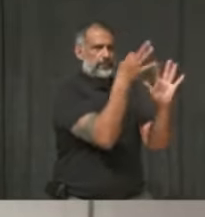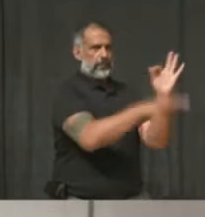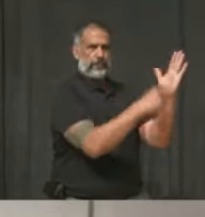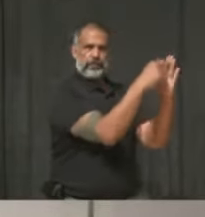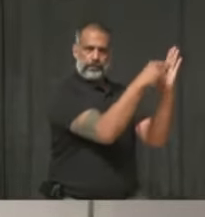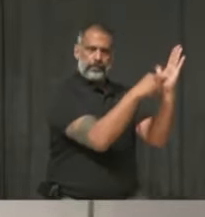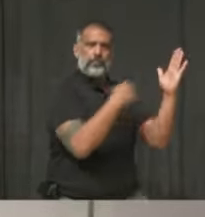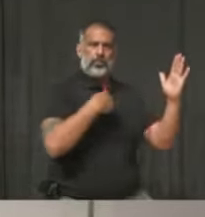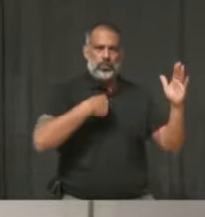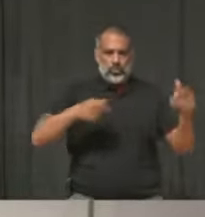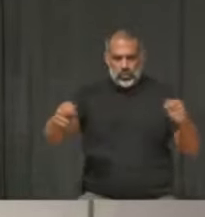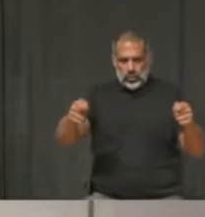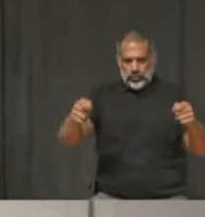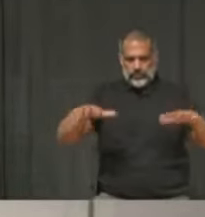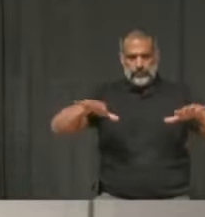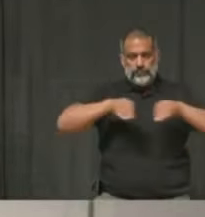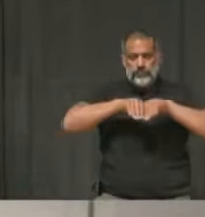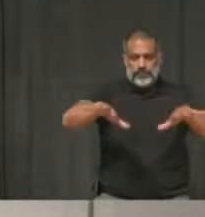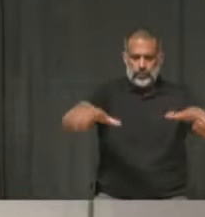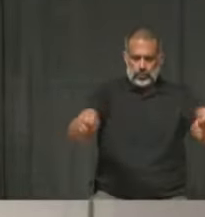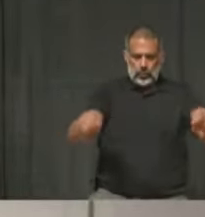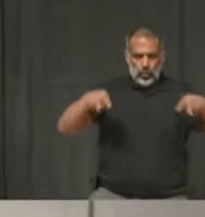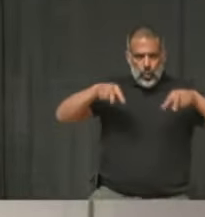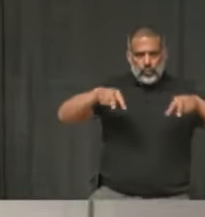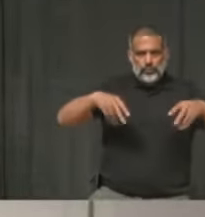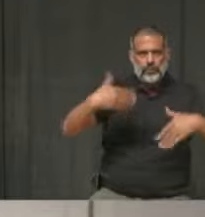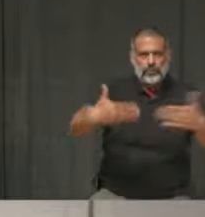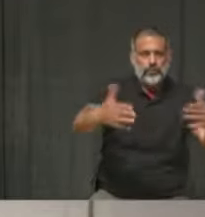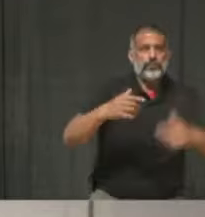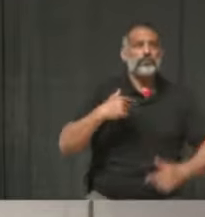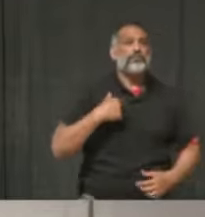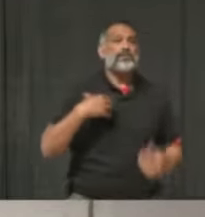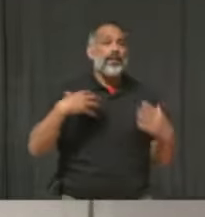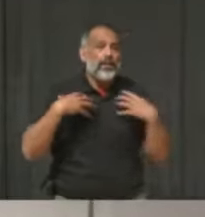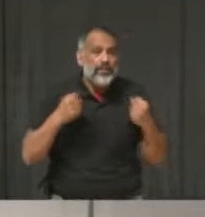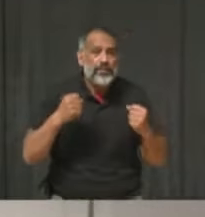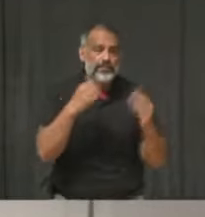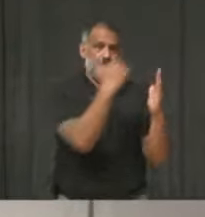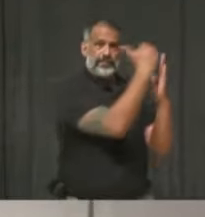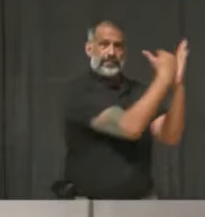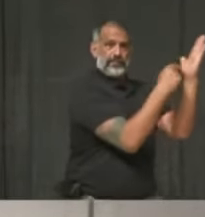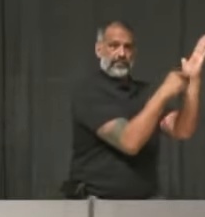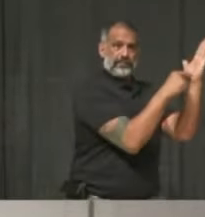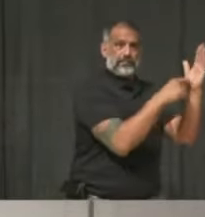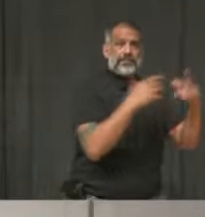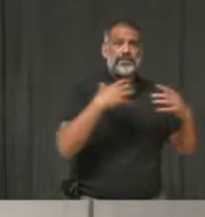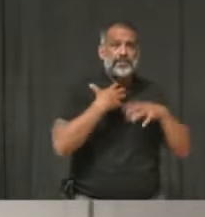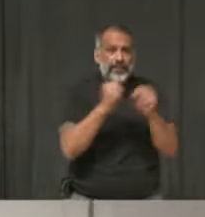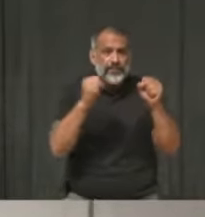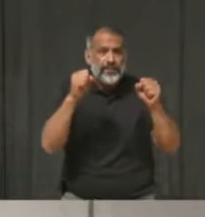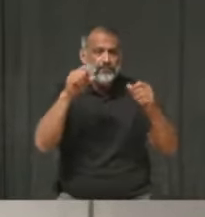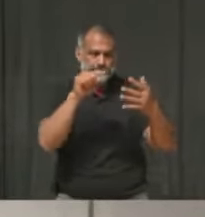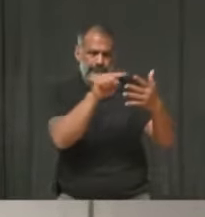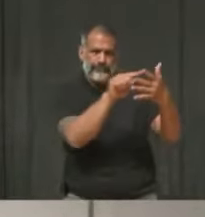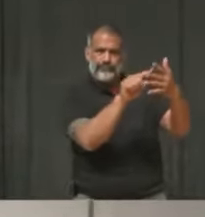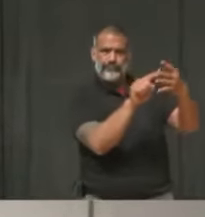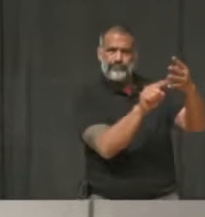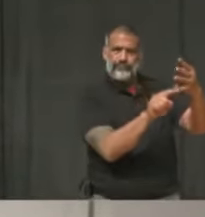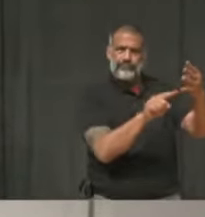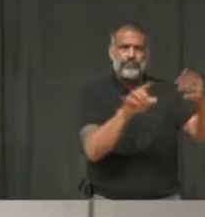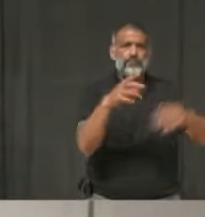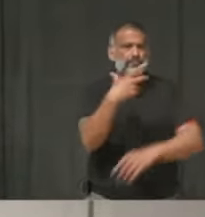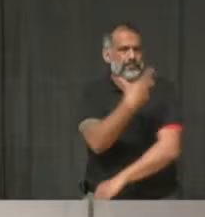much, you know, the public health measures and these safeguards than the vaccines that will help to get the thing under